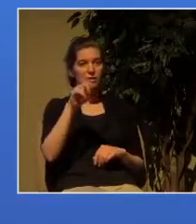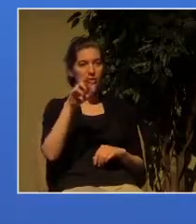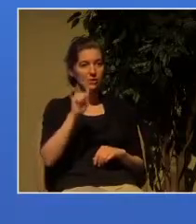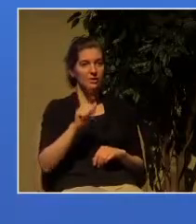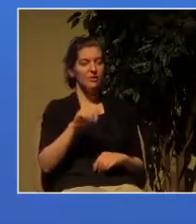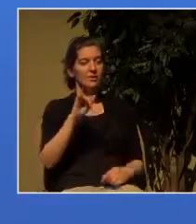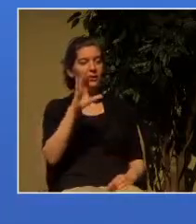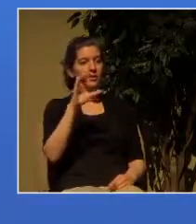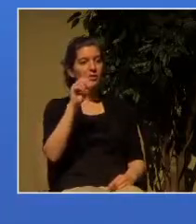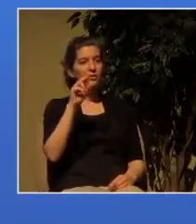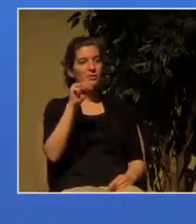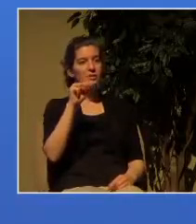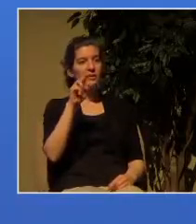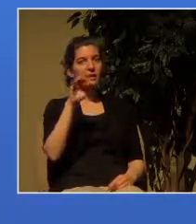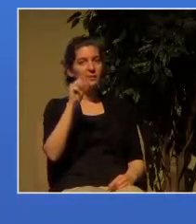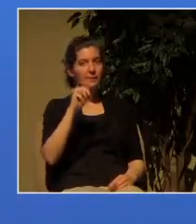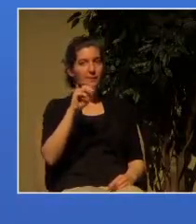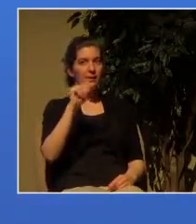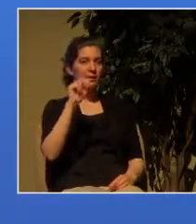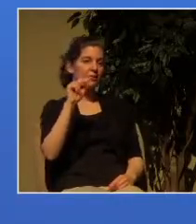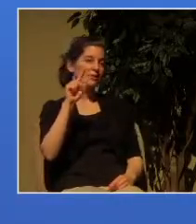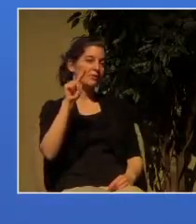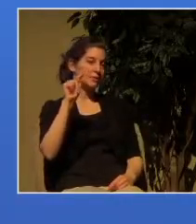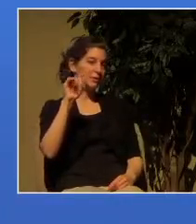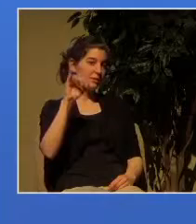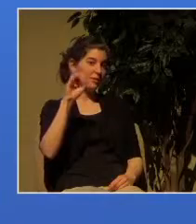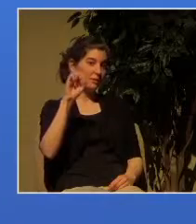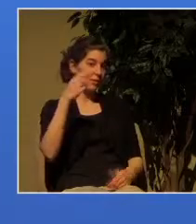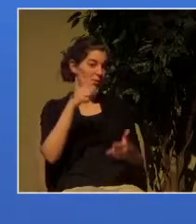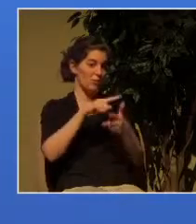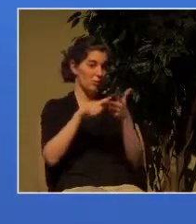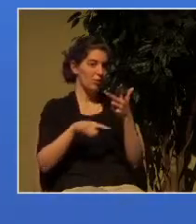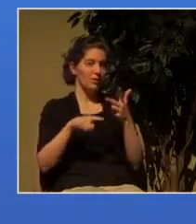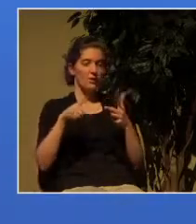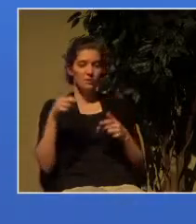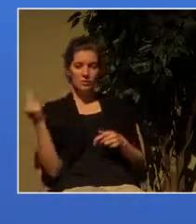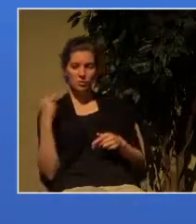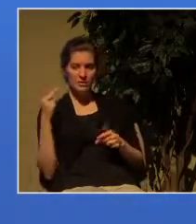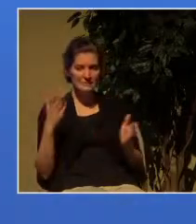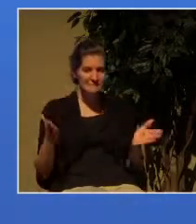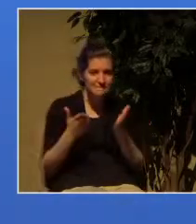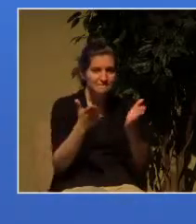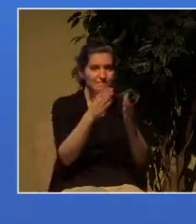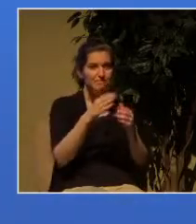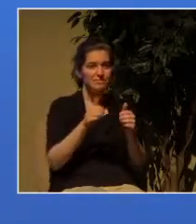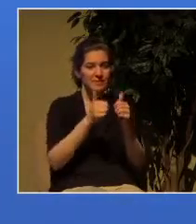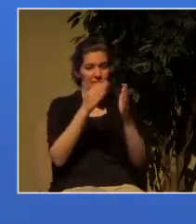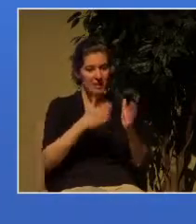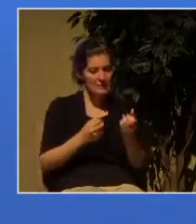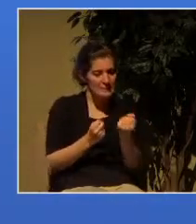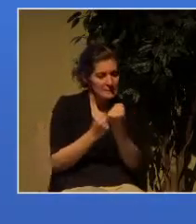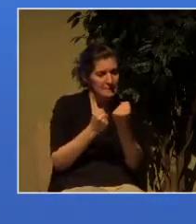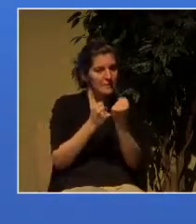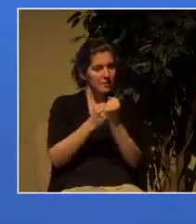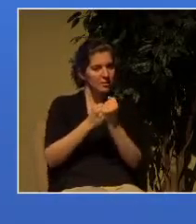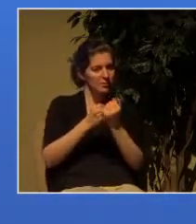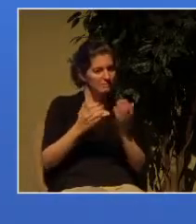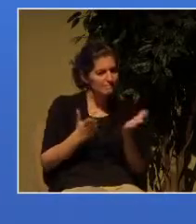strengthening the disciples and encouraging them to remain true to the faith